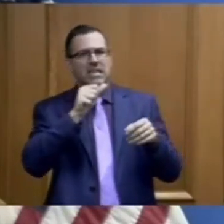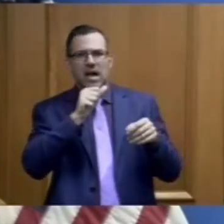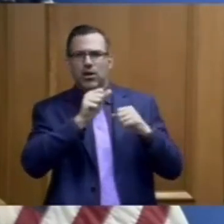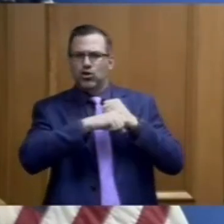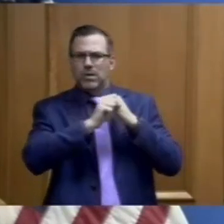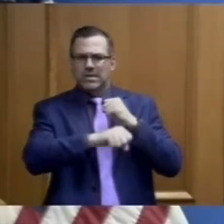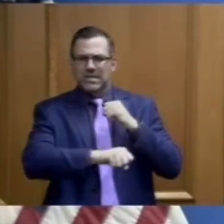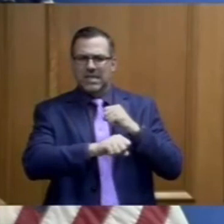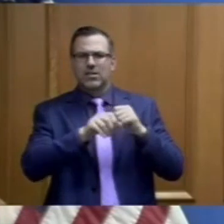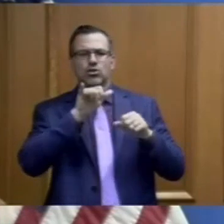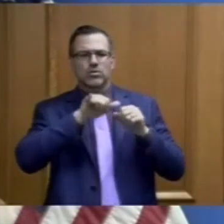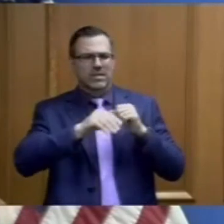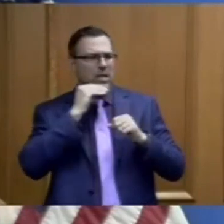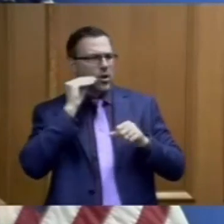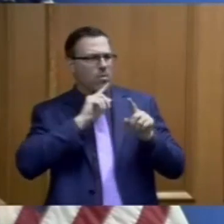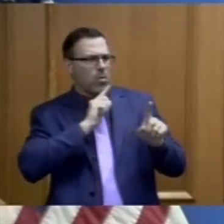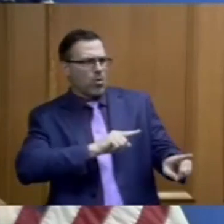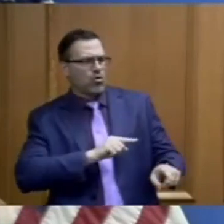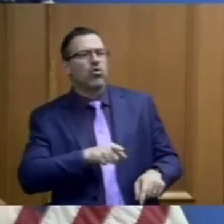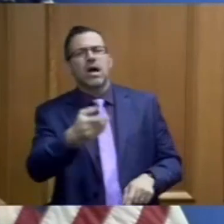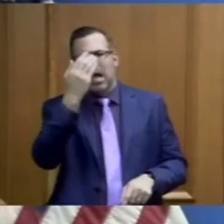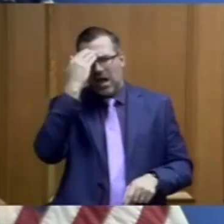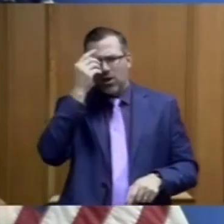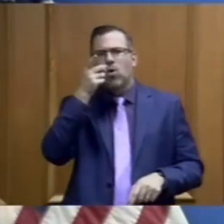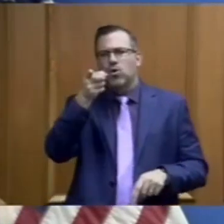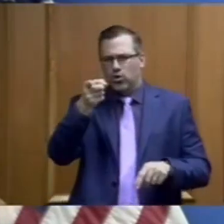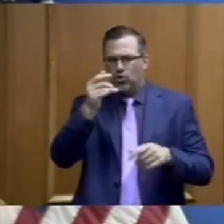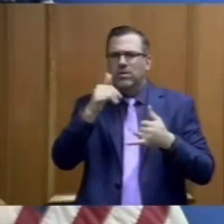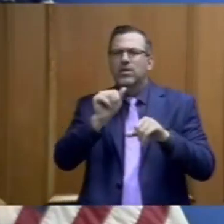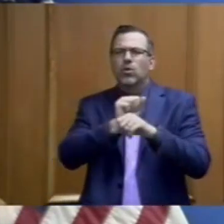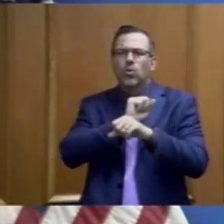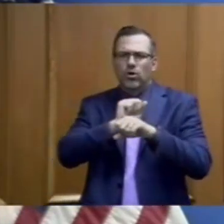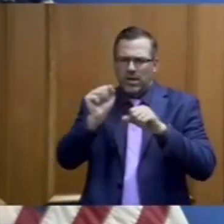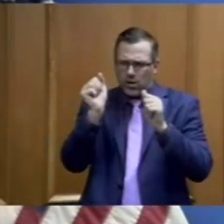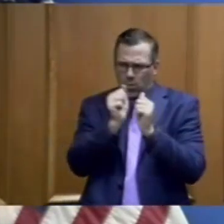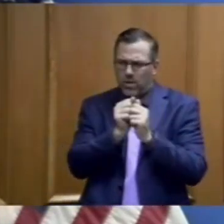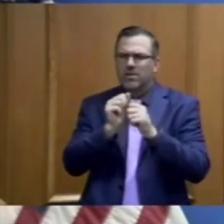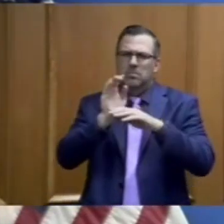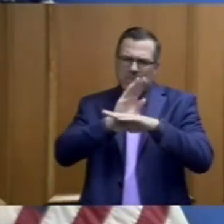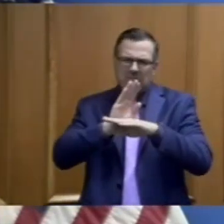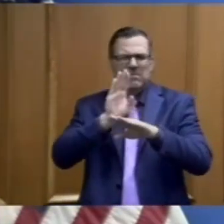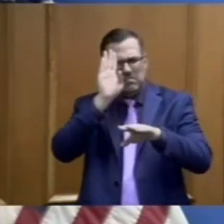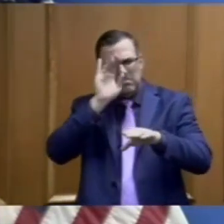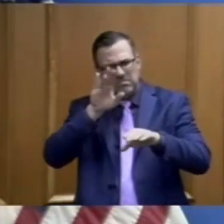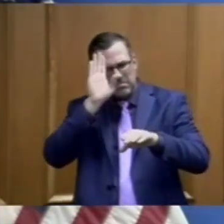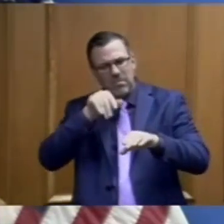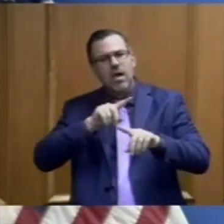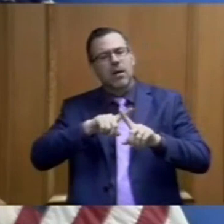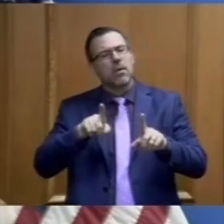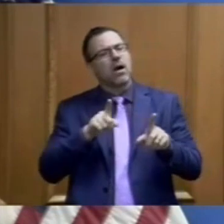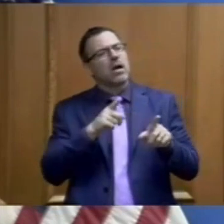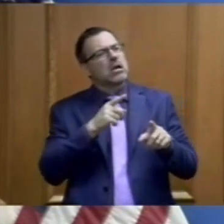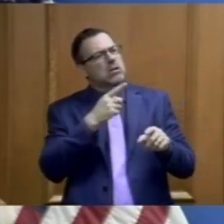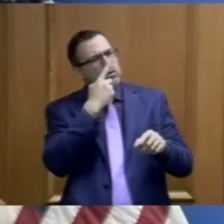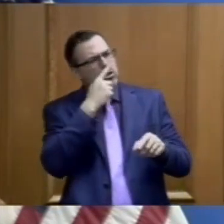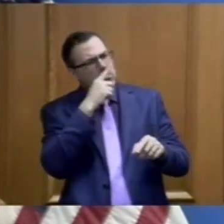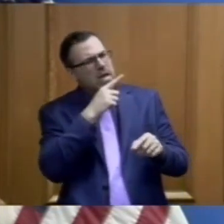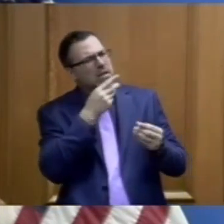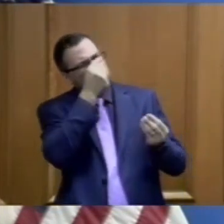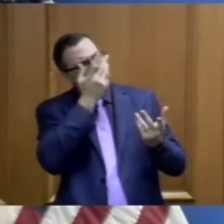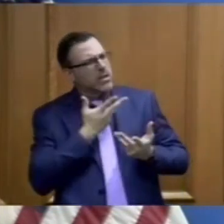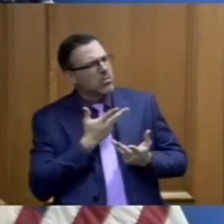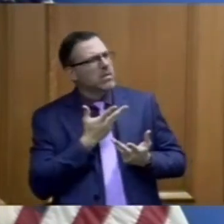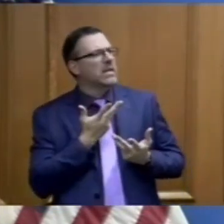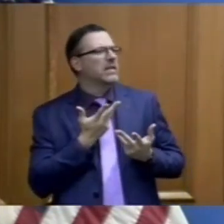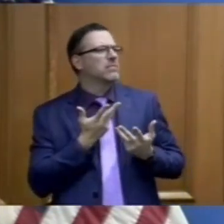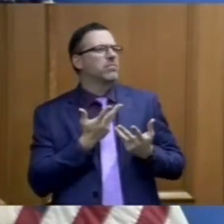all are still working with these industry leaders to determine what's going to happen when, but can you give us even a big-picture idea on